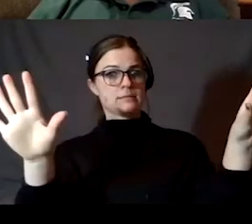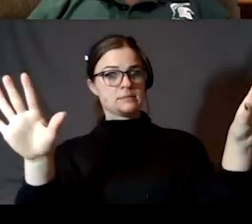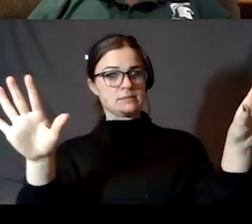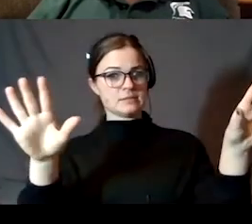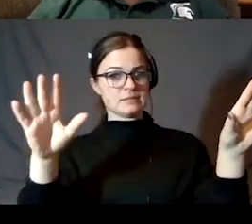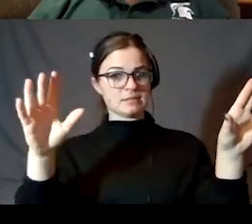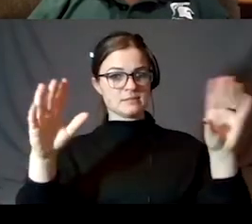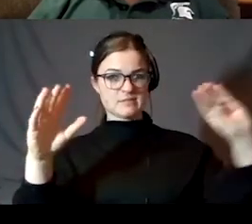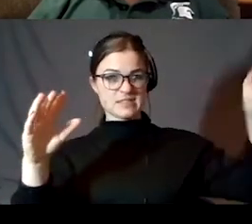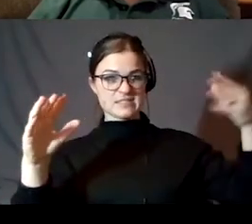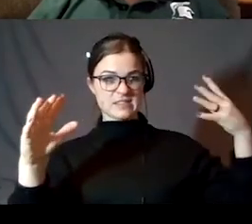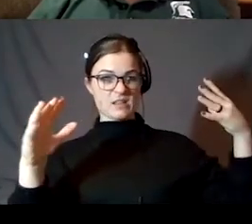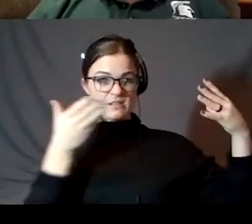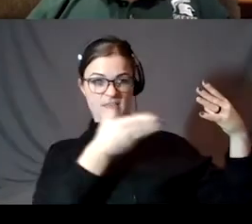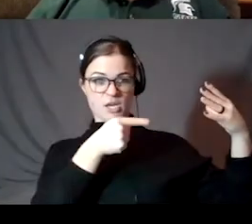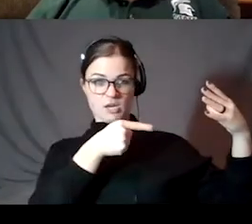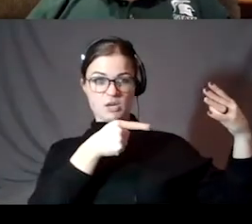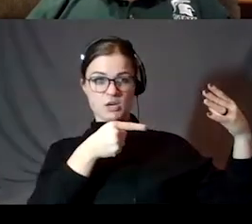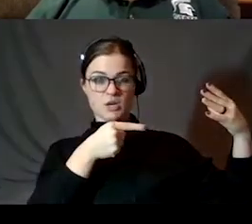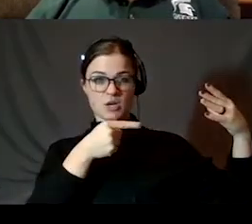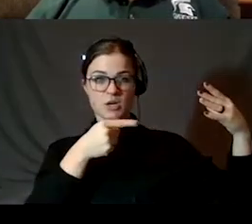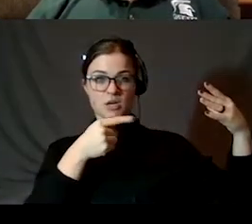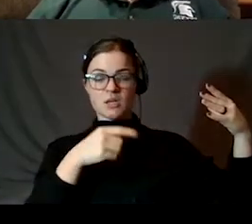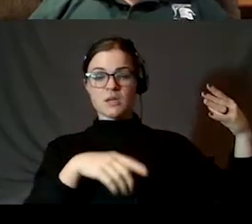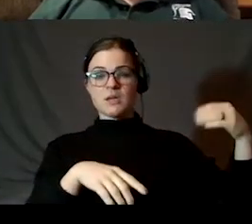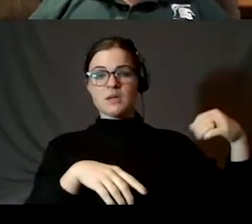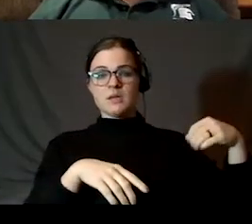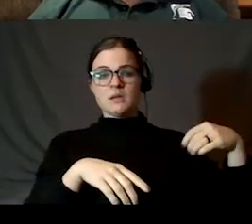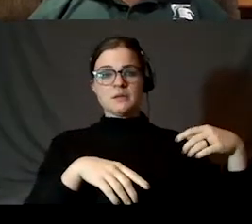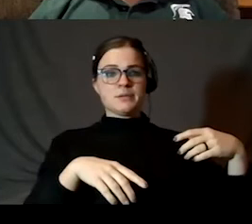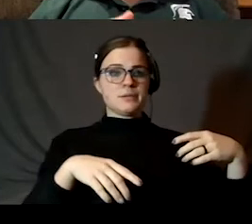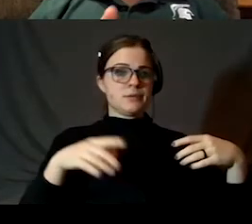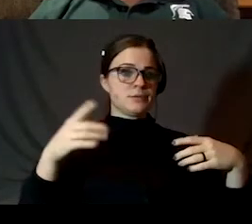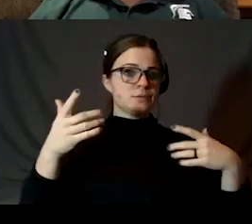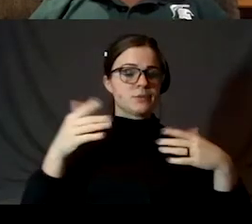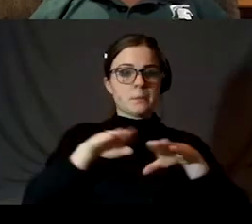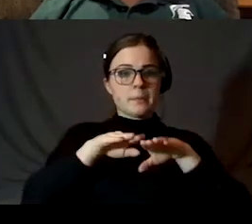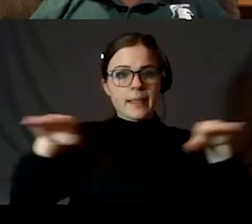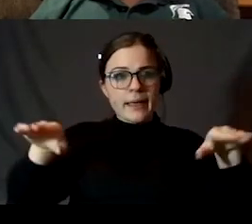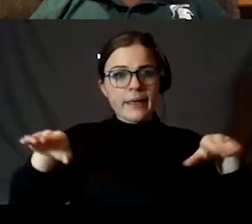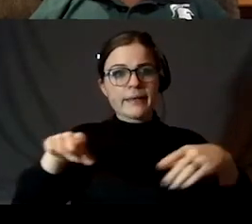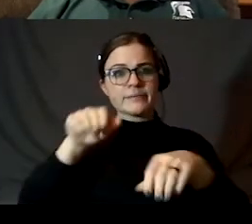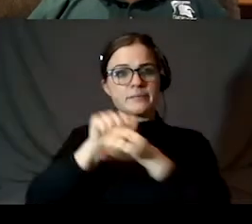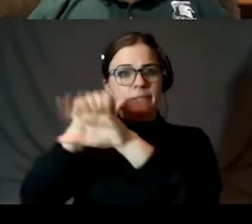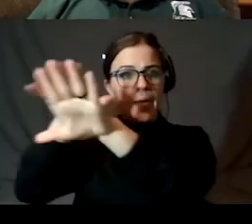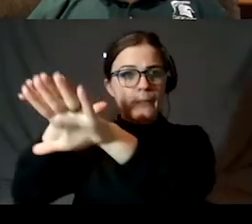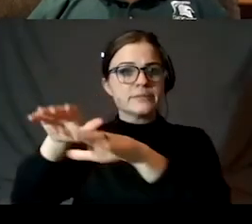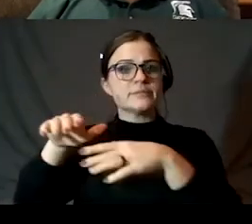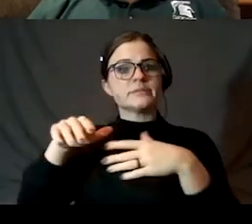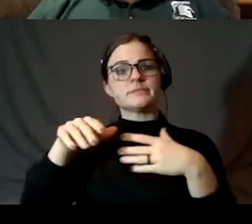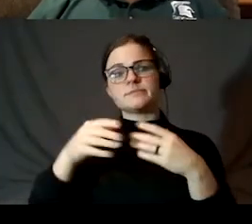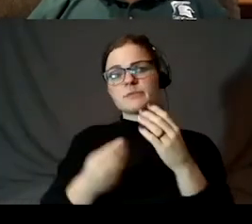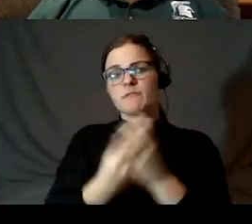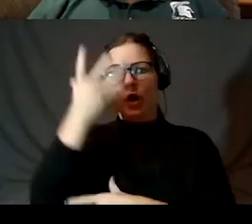is off here where the writing is. So plains, mountains, volcanoes, or craters, um,